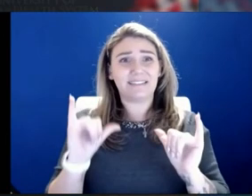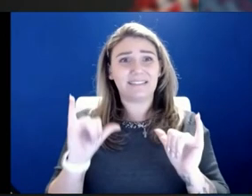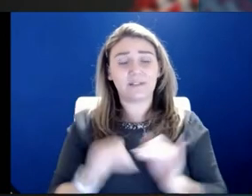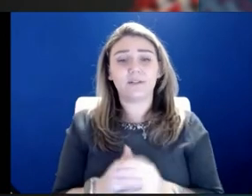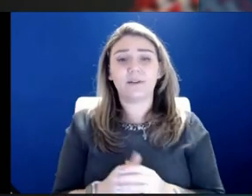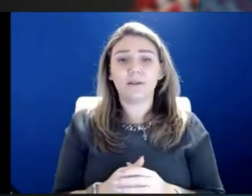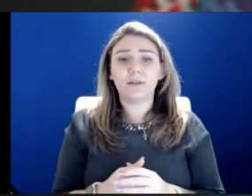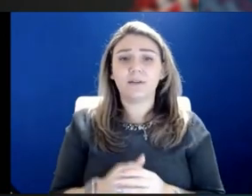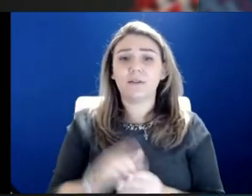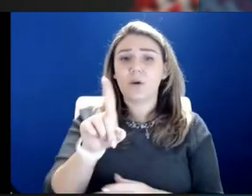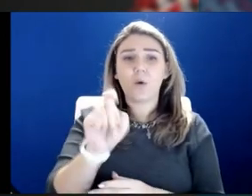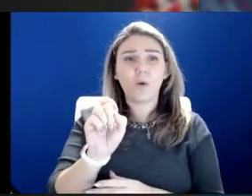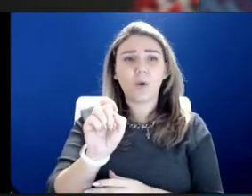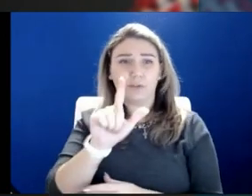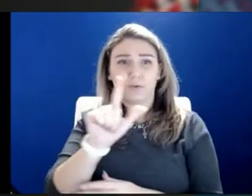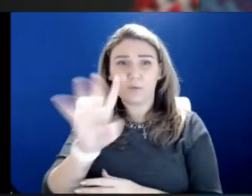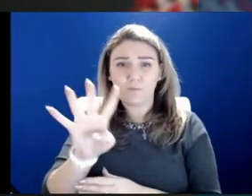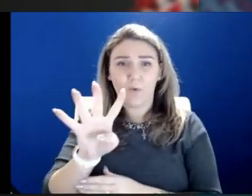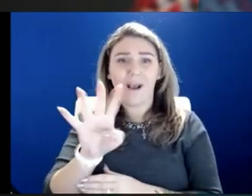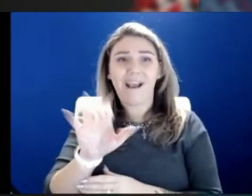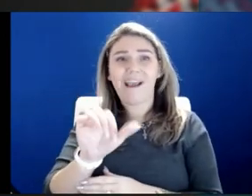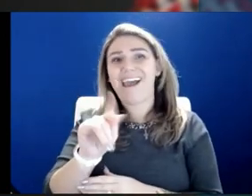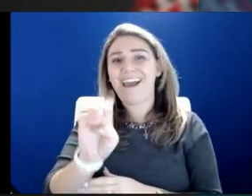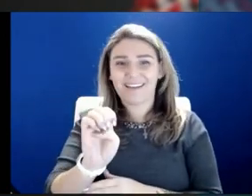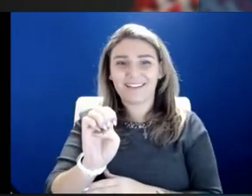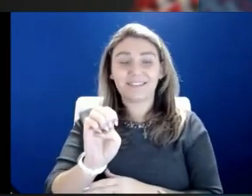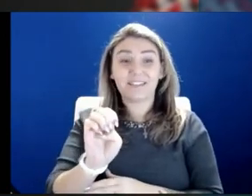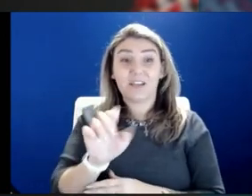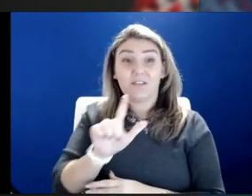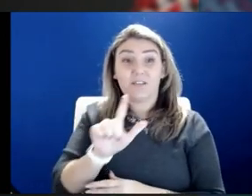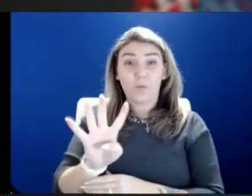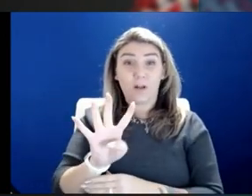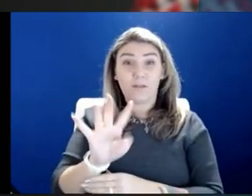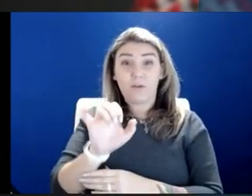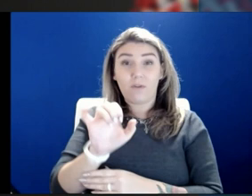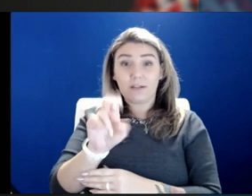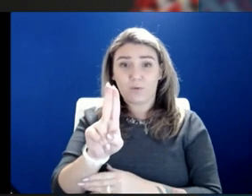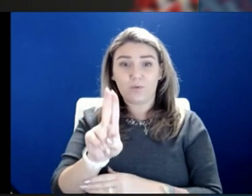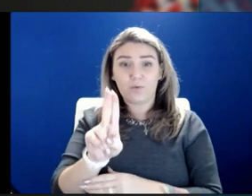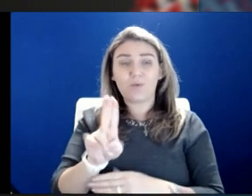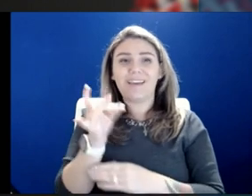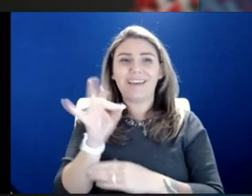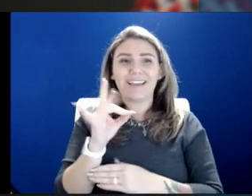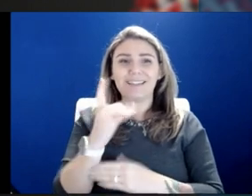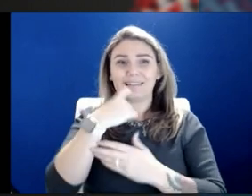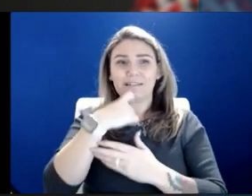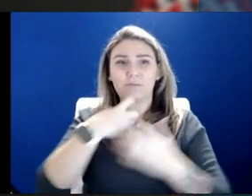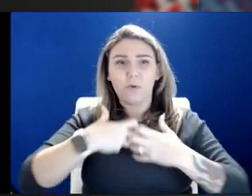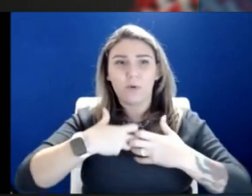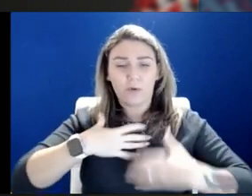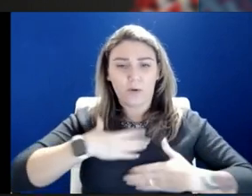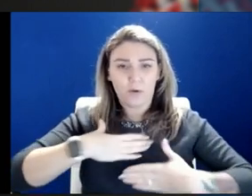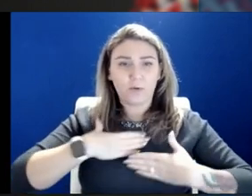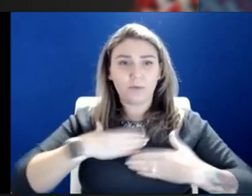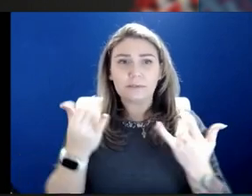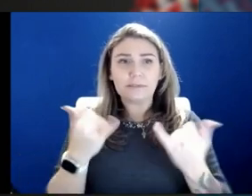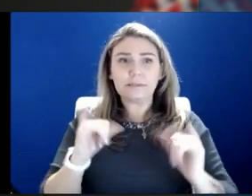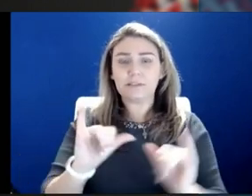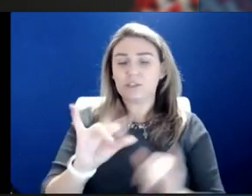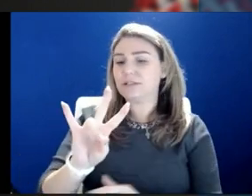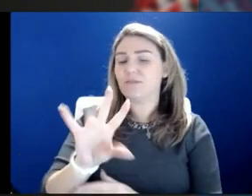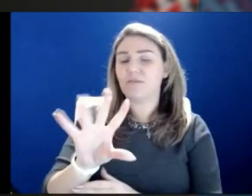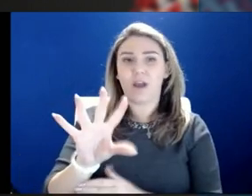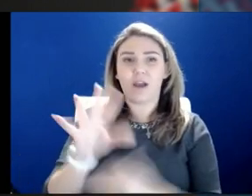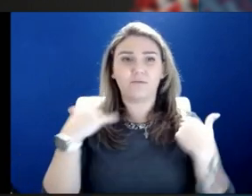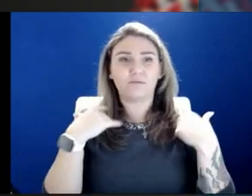124 active infections, 24 of those in the ICU and 18 on the ventilator. We still have 75 additional